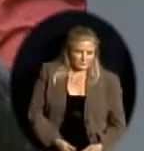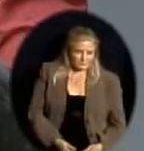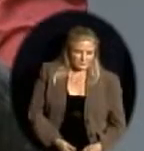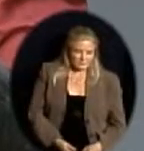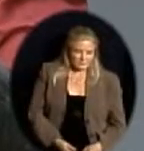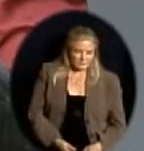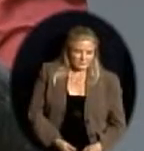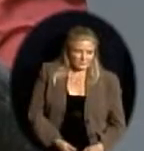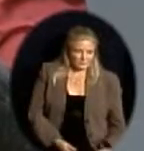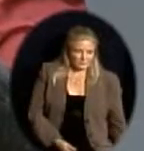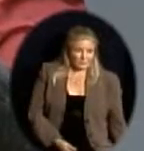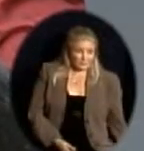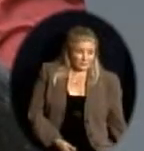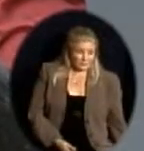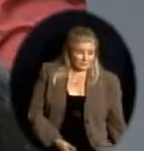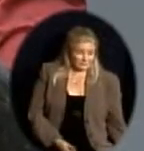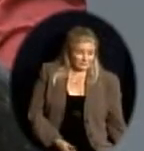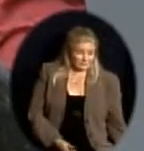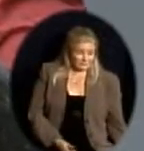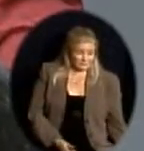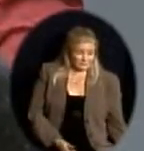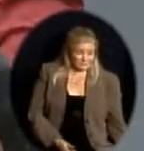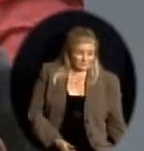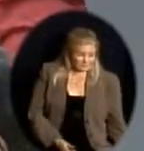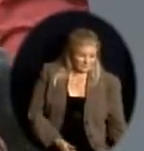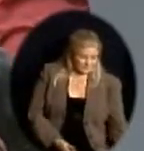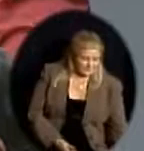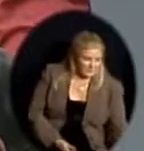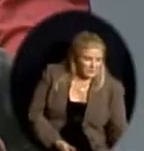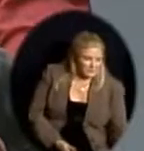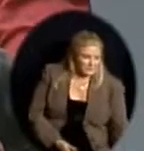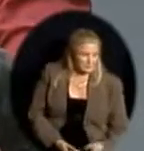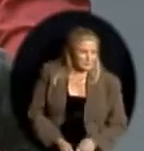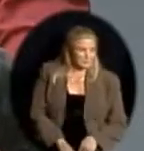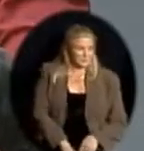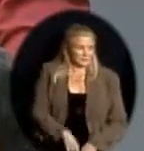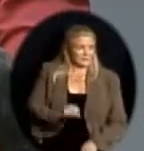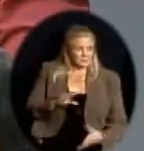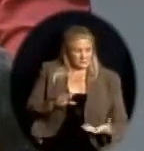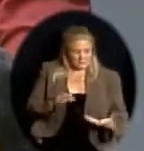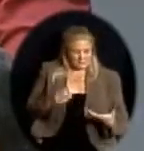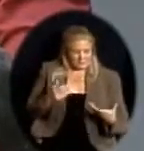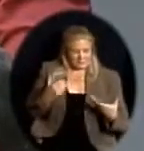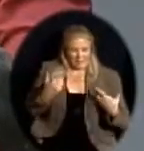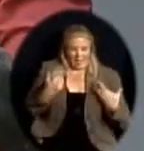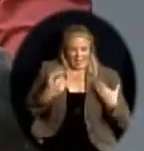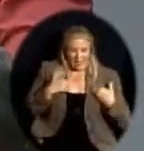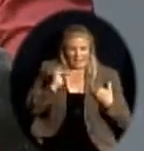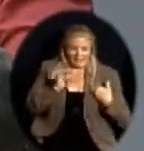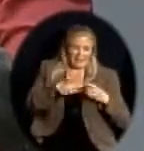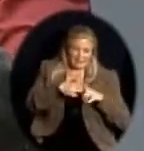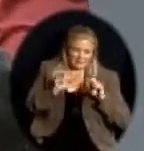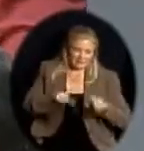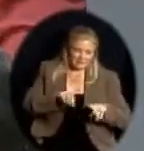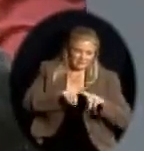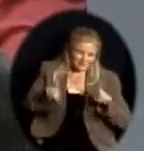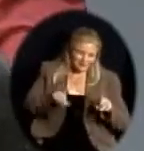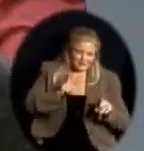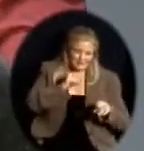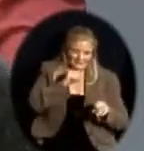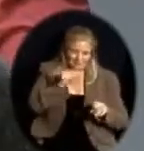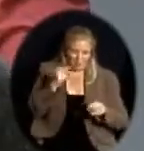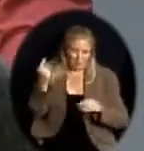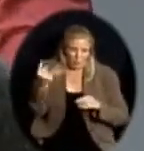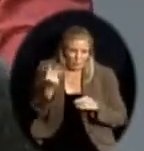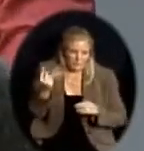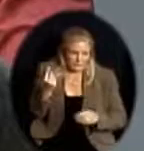right now from what I'm seeing, it's a mess. And so it is another measure but yet not a clean measure. But if it can ever get to the point where it is